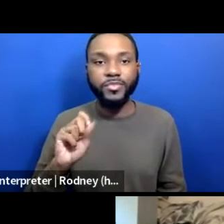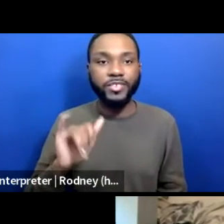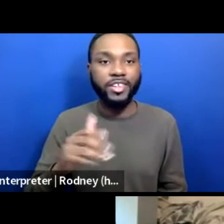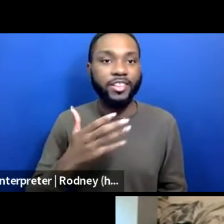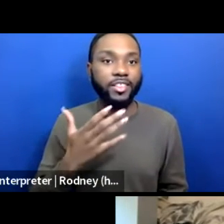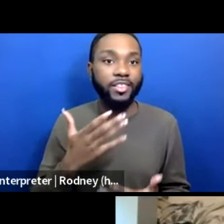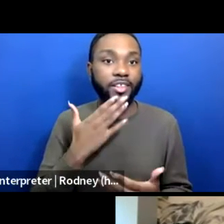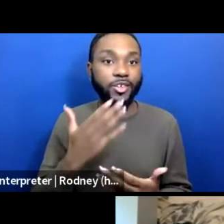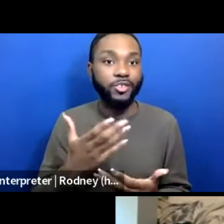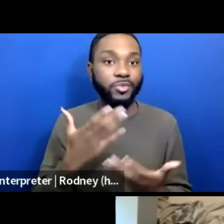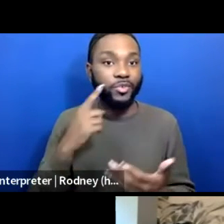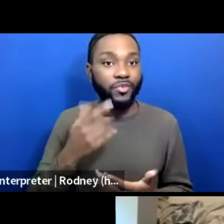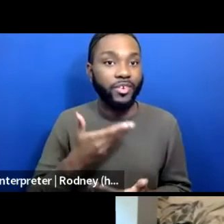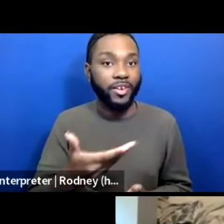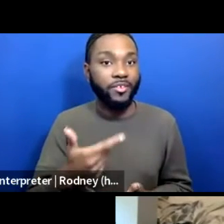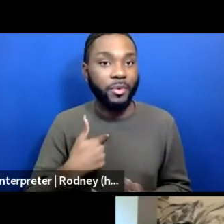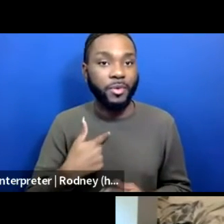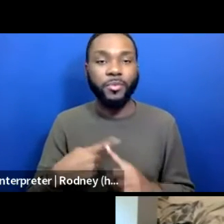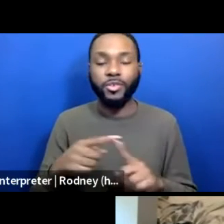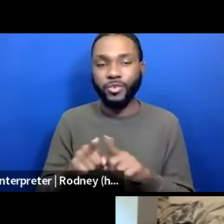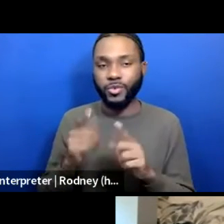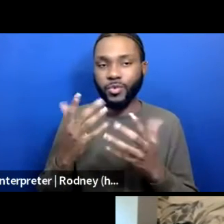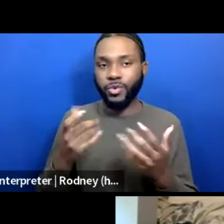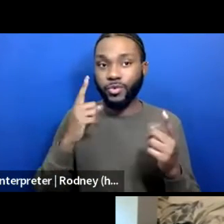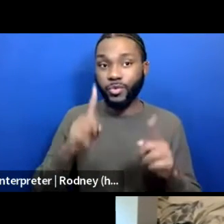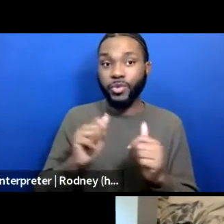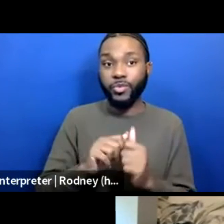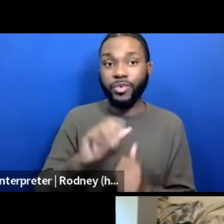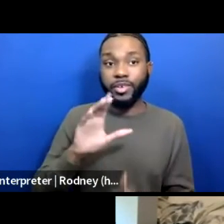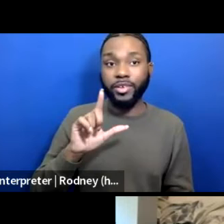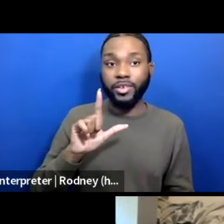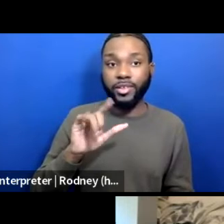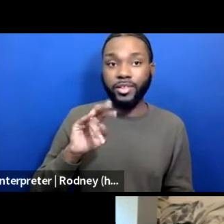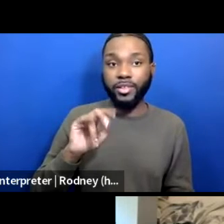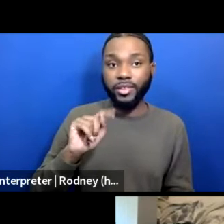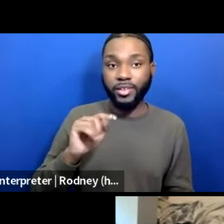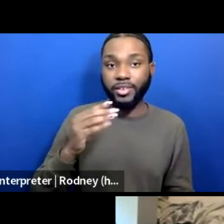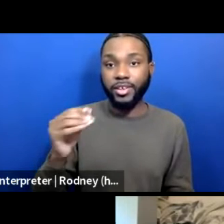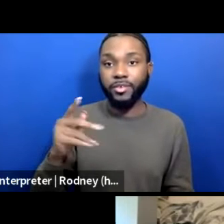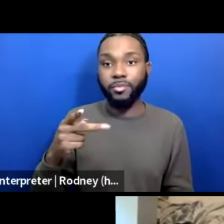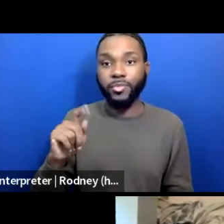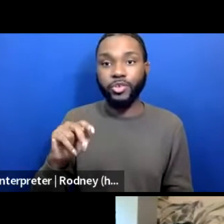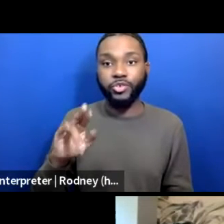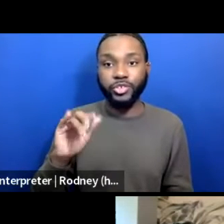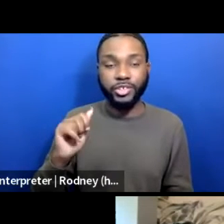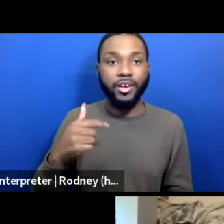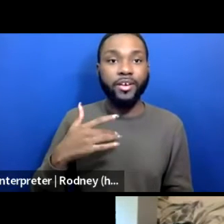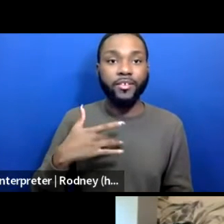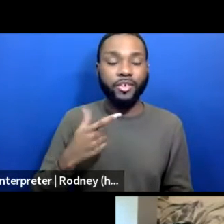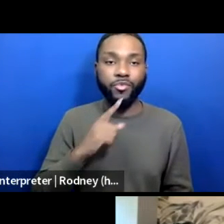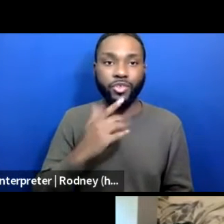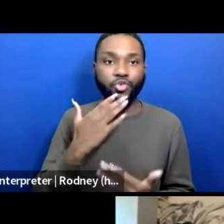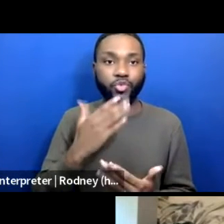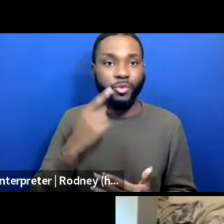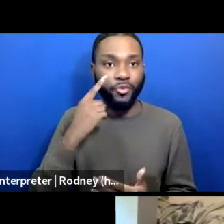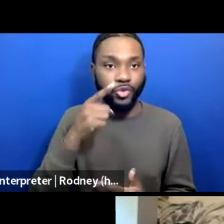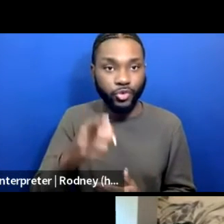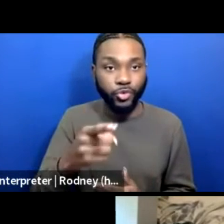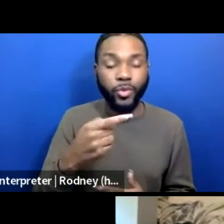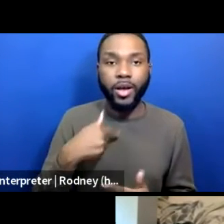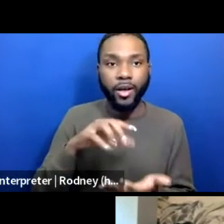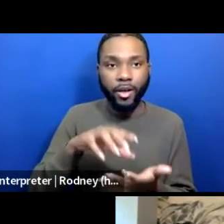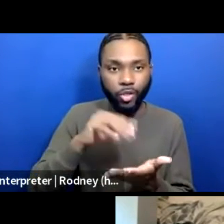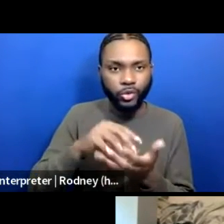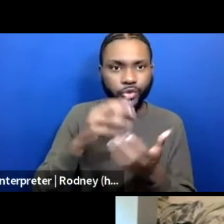you know, echo Clint and Patricia that I'm so grateful for you. I feel like I learn so much every single time I'm in a room